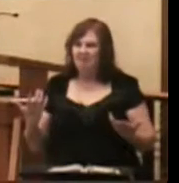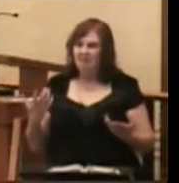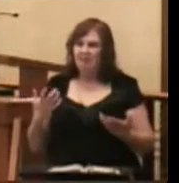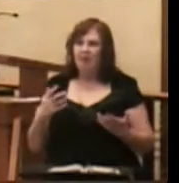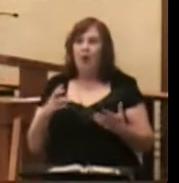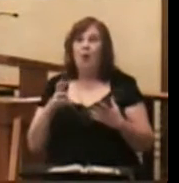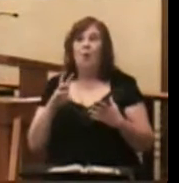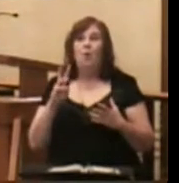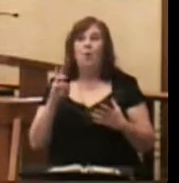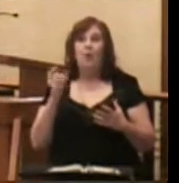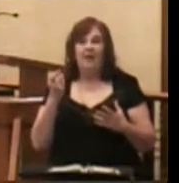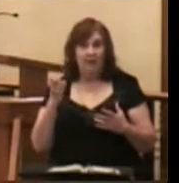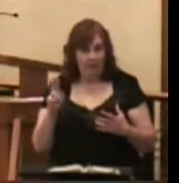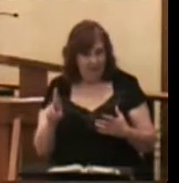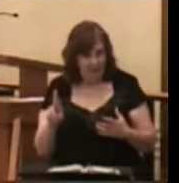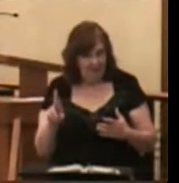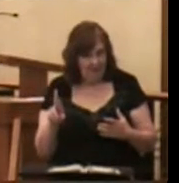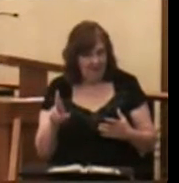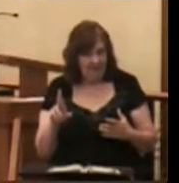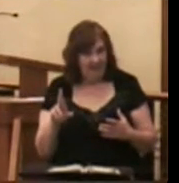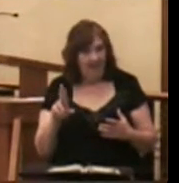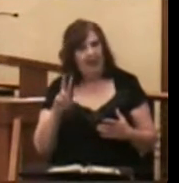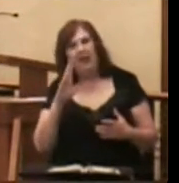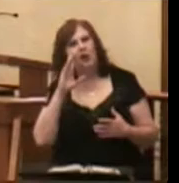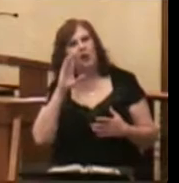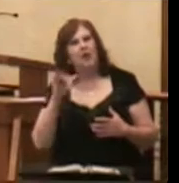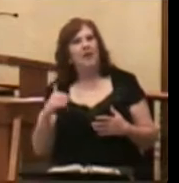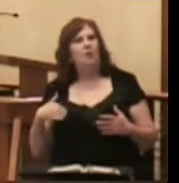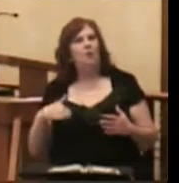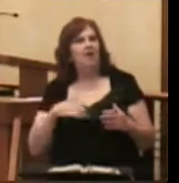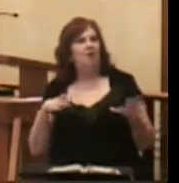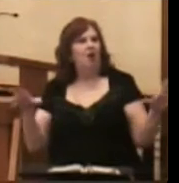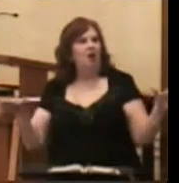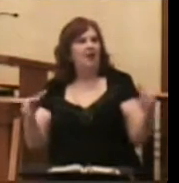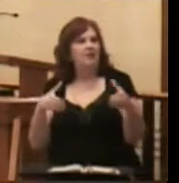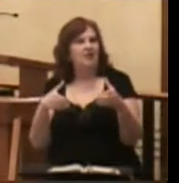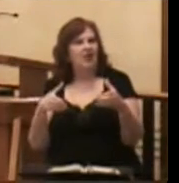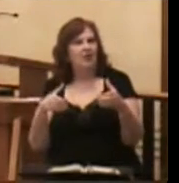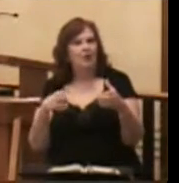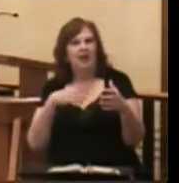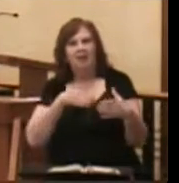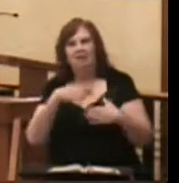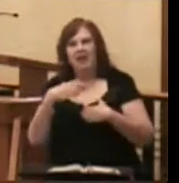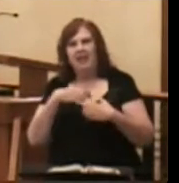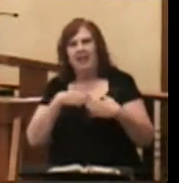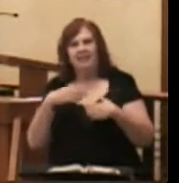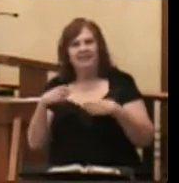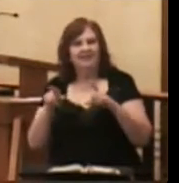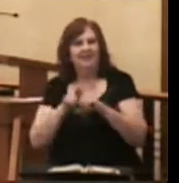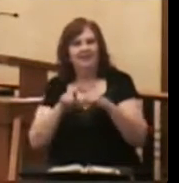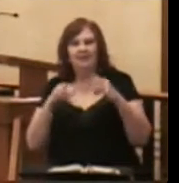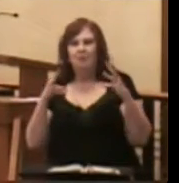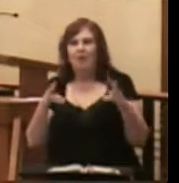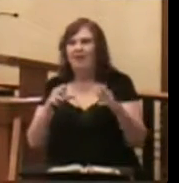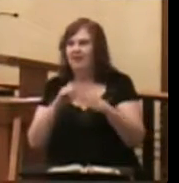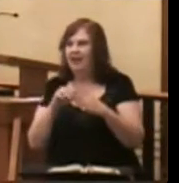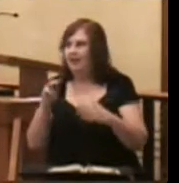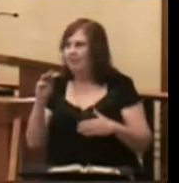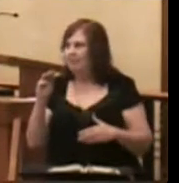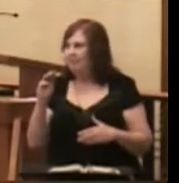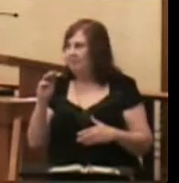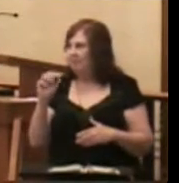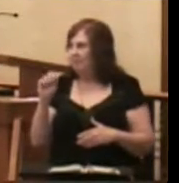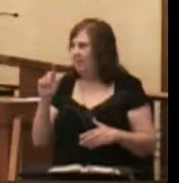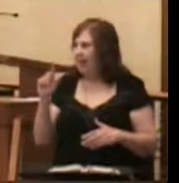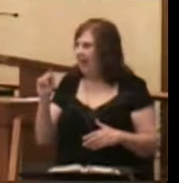weather. Now, I know if we all got together and in concert complained in the same way, that Matt Benz would